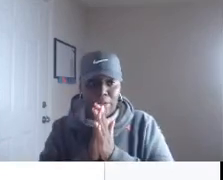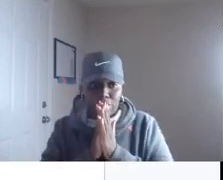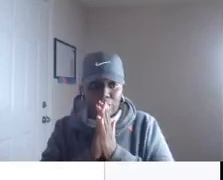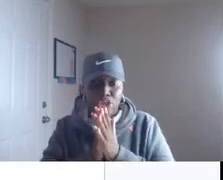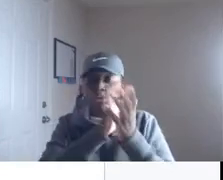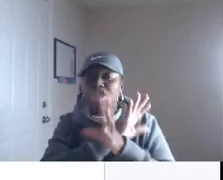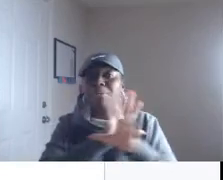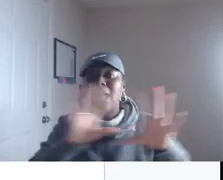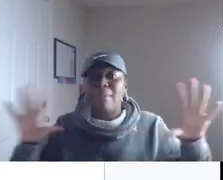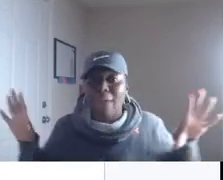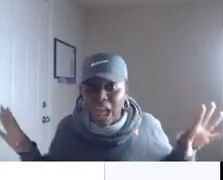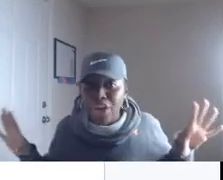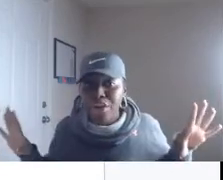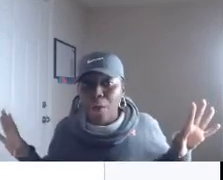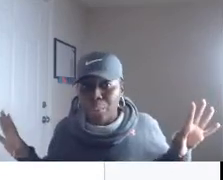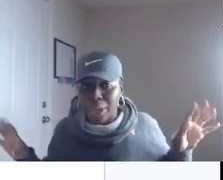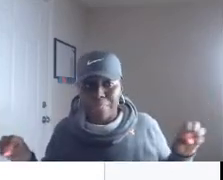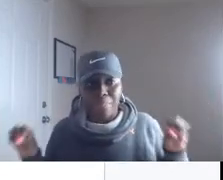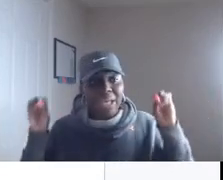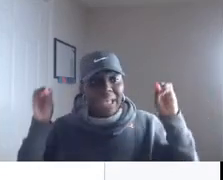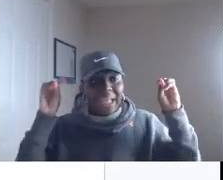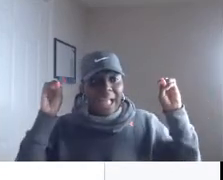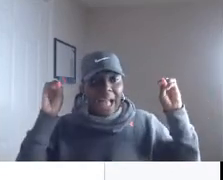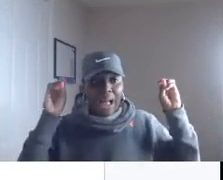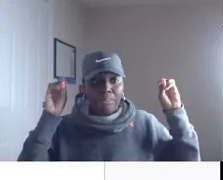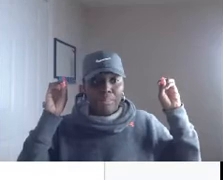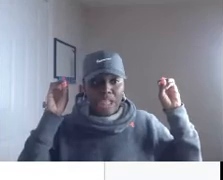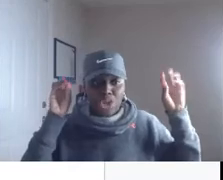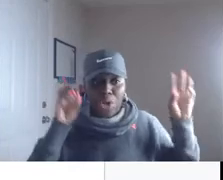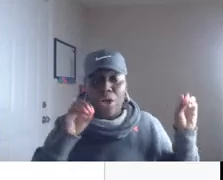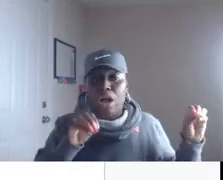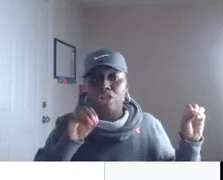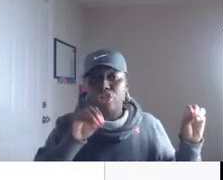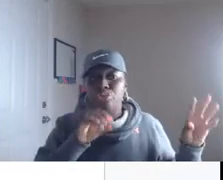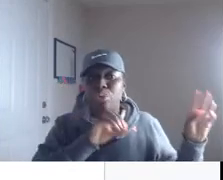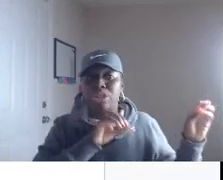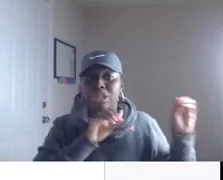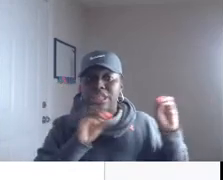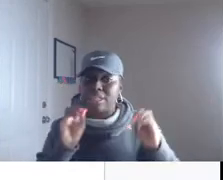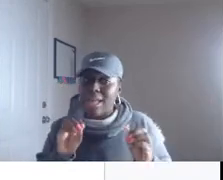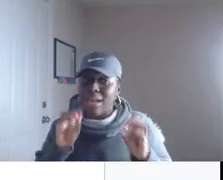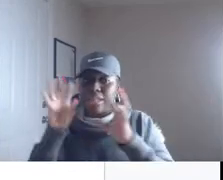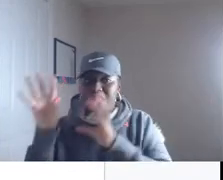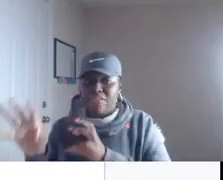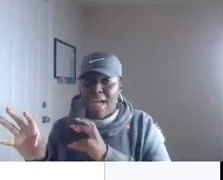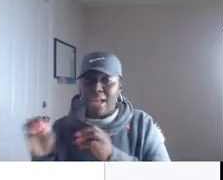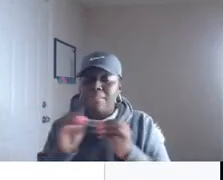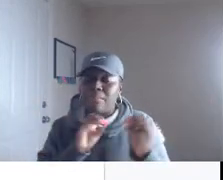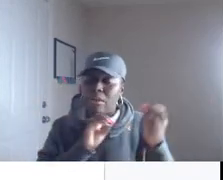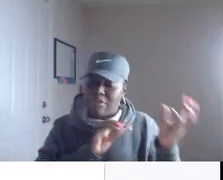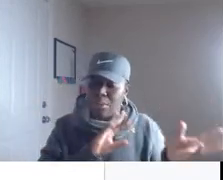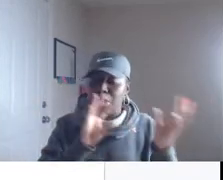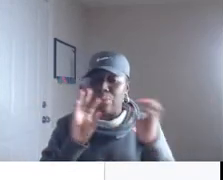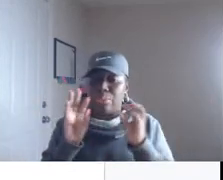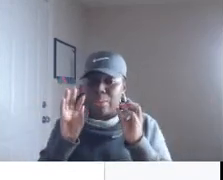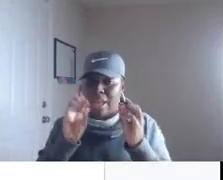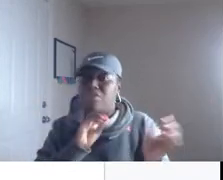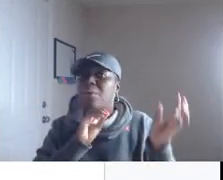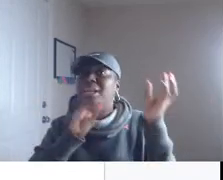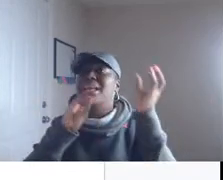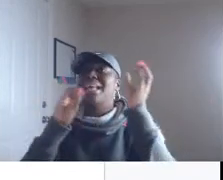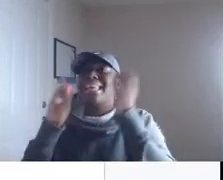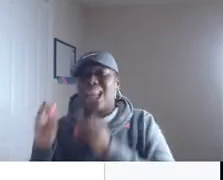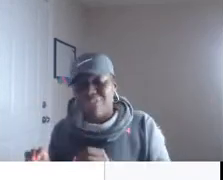my research so just to become a regular notary um it's going to cost you 260 dollars in nevada if you're in new